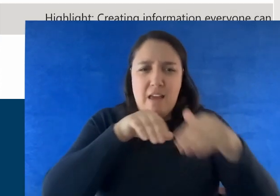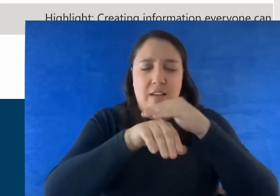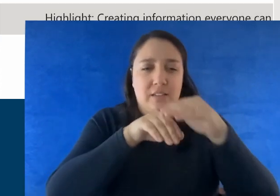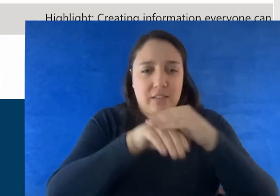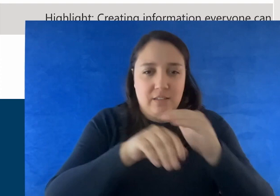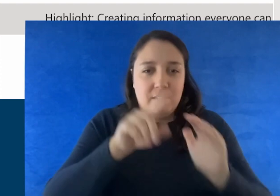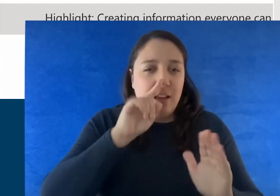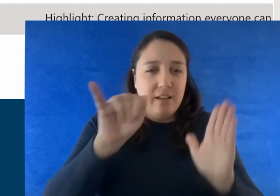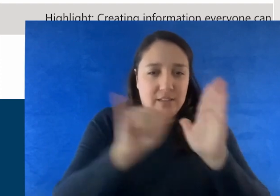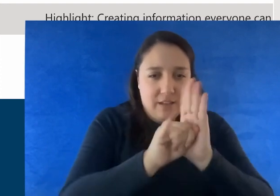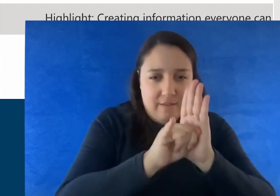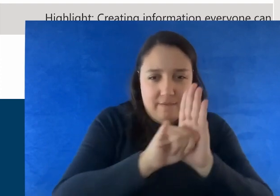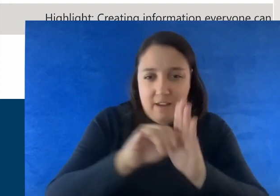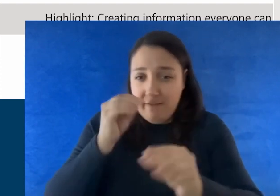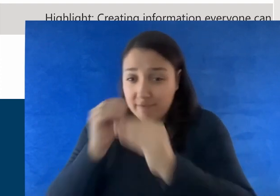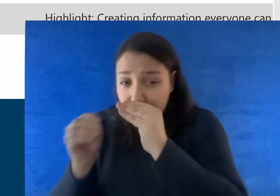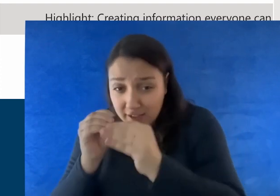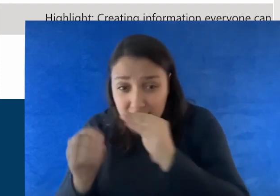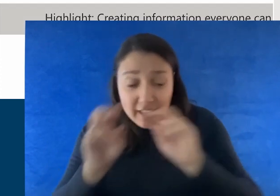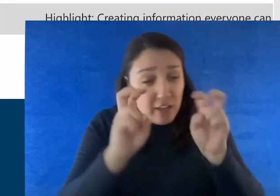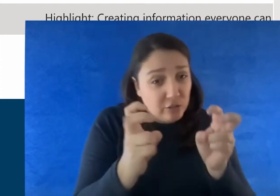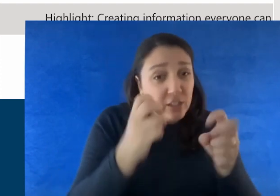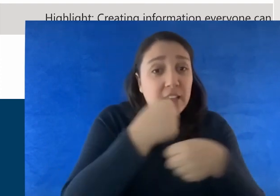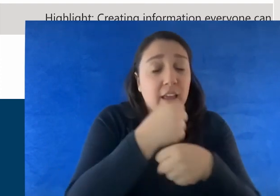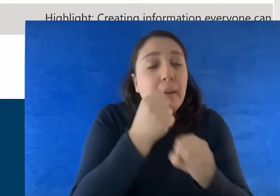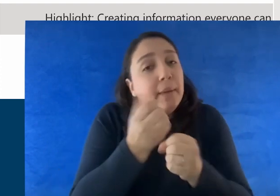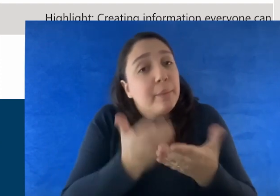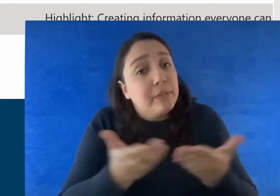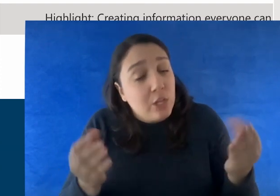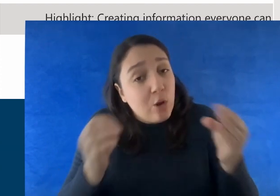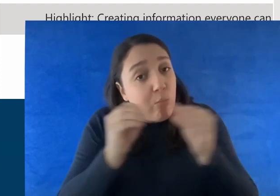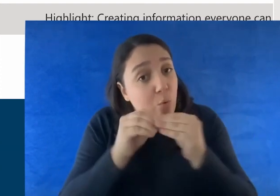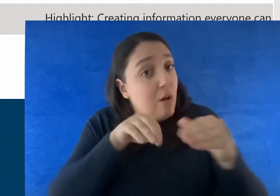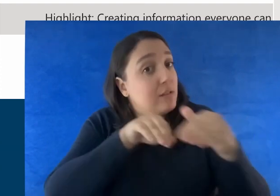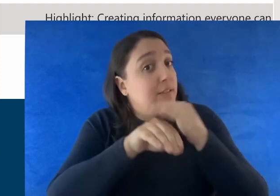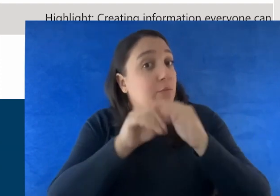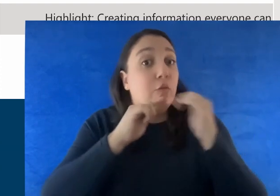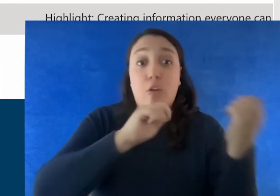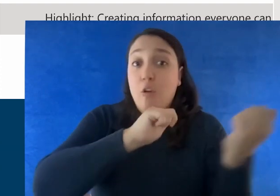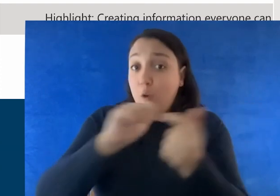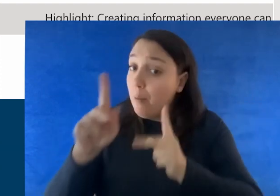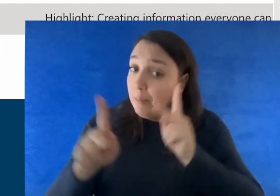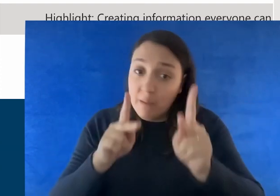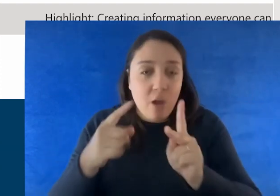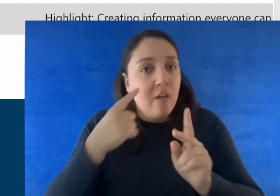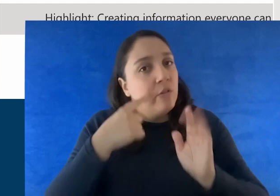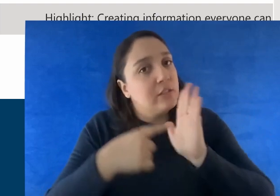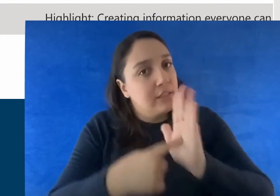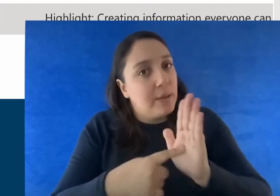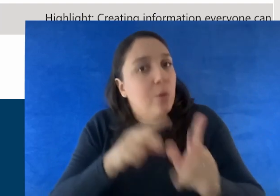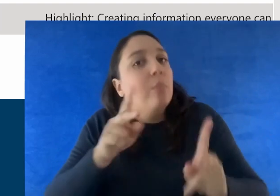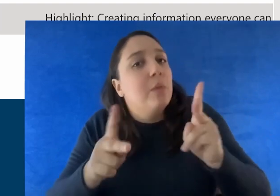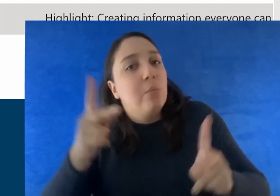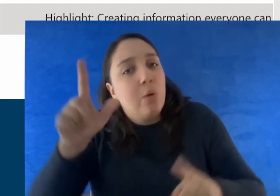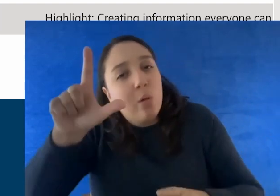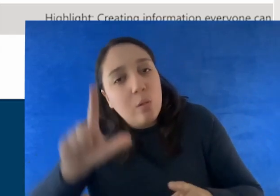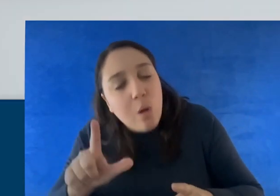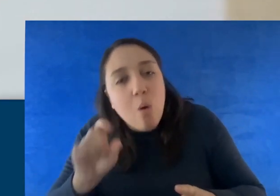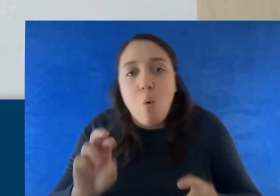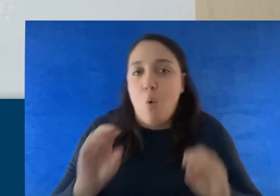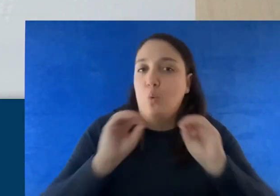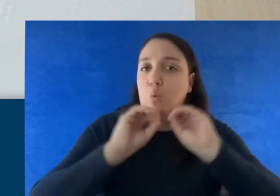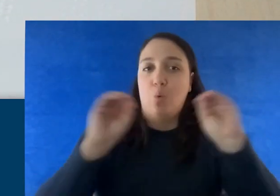Identifying and fixing these issues makes materials more accessible to everyone, including people with low or no vision.